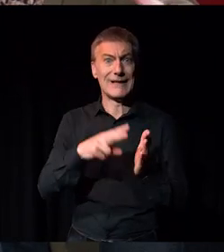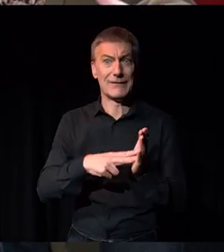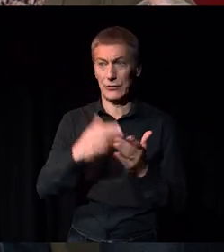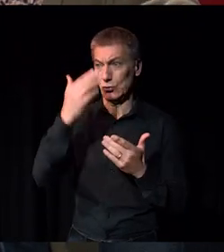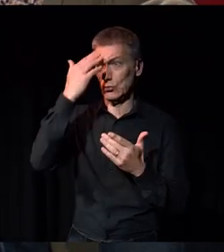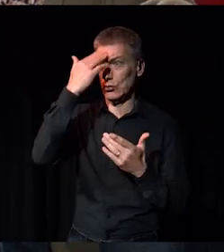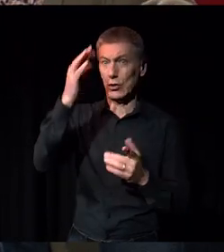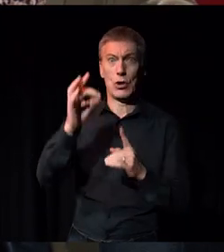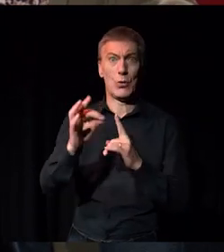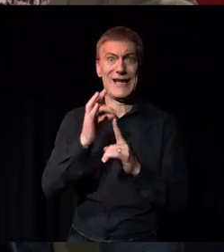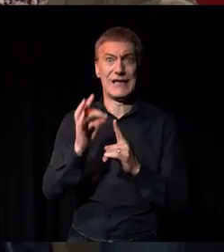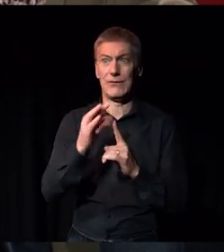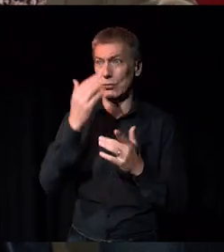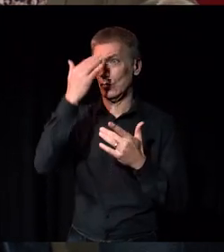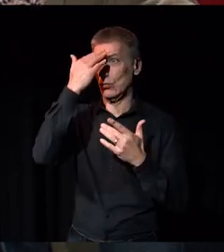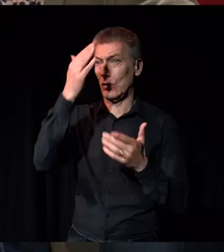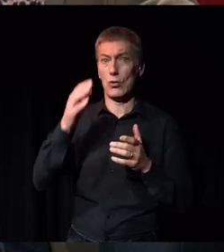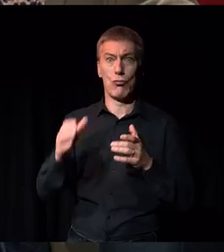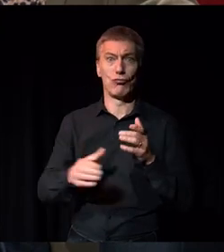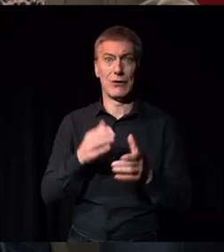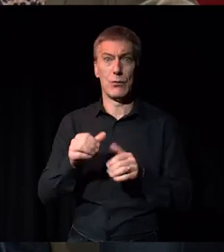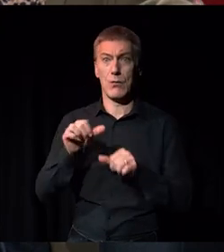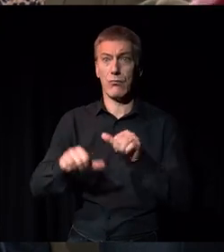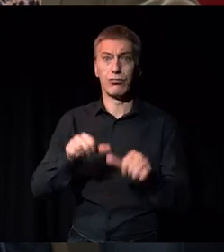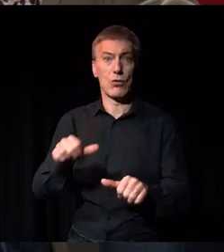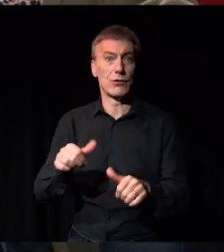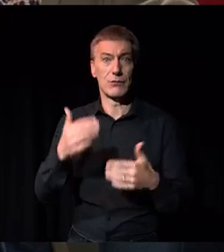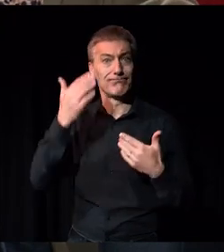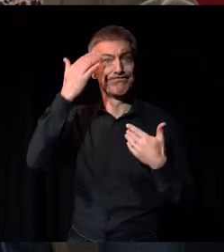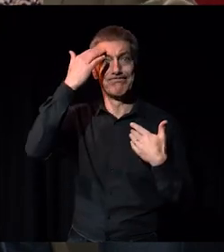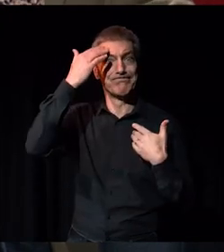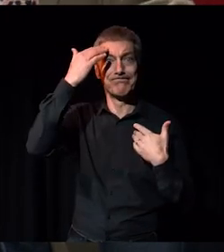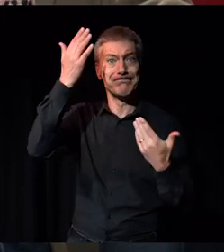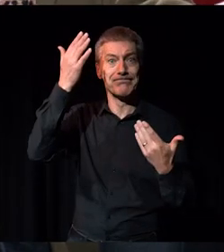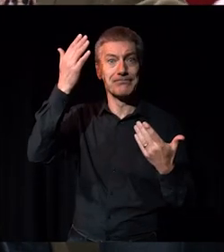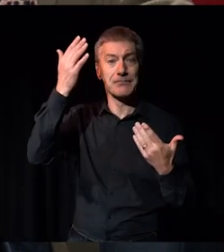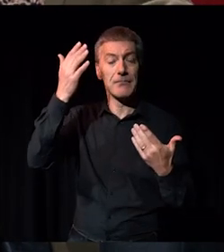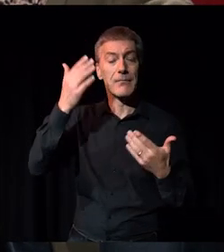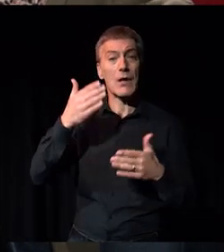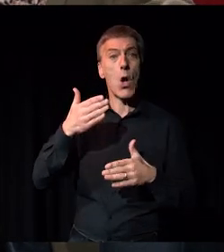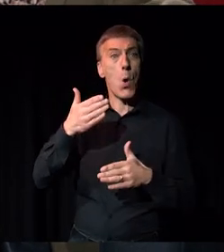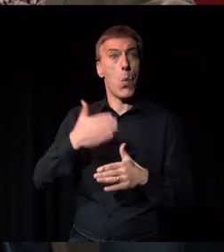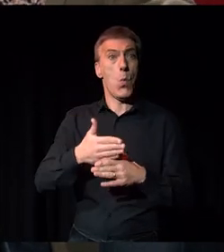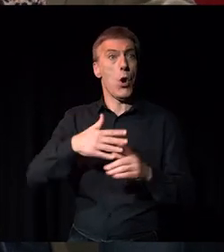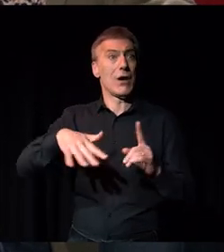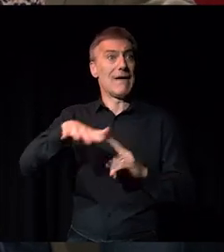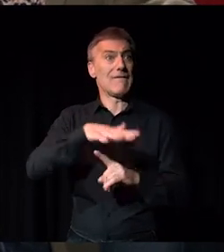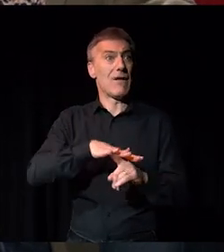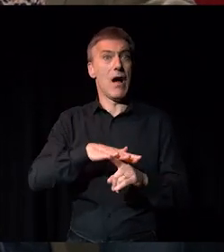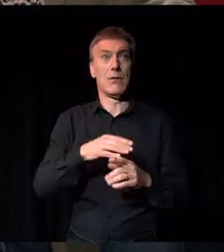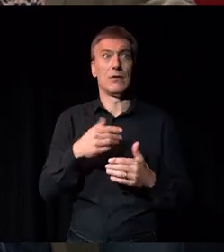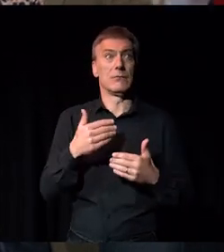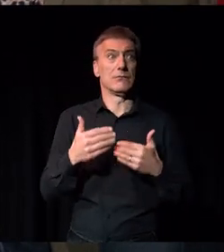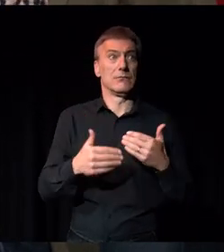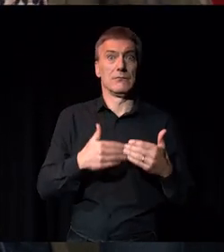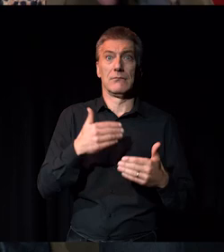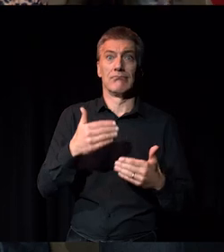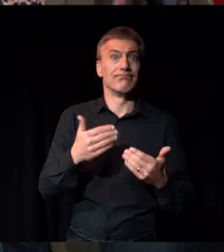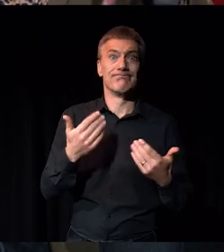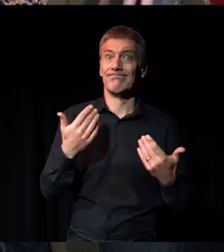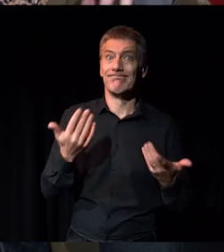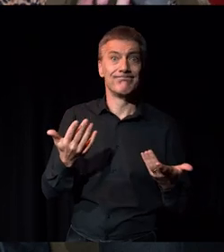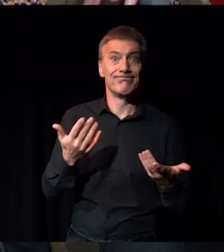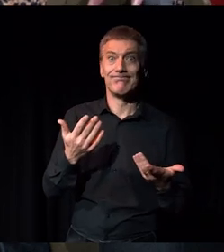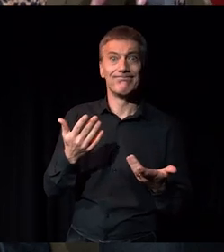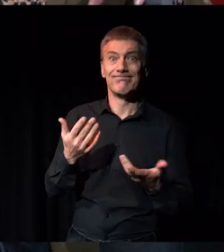interview, what recruitment process looks like and no knowledge of what it means to be in a work environment. And then